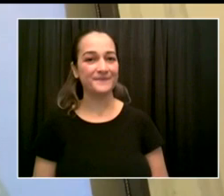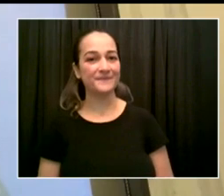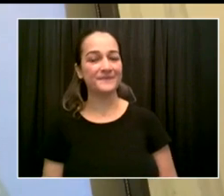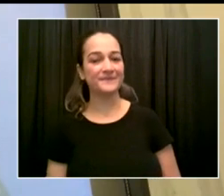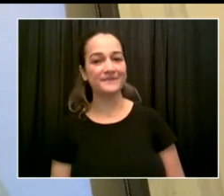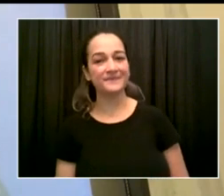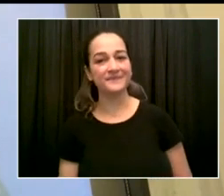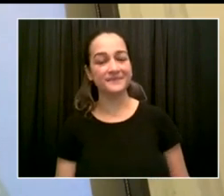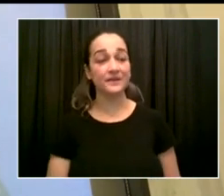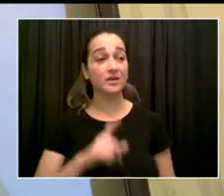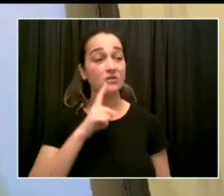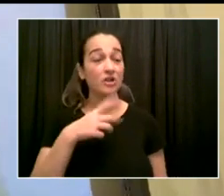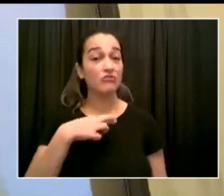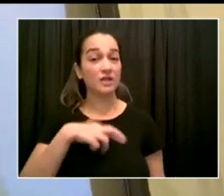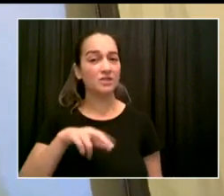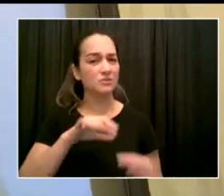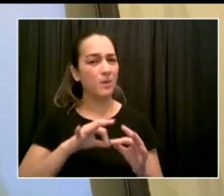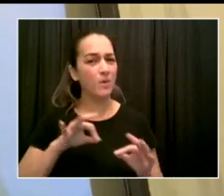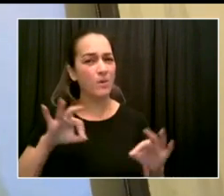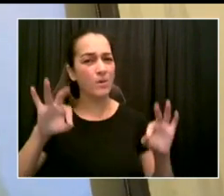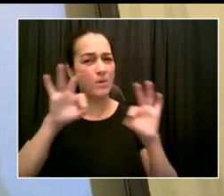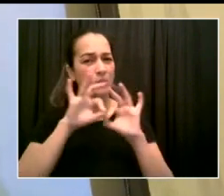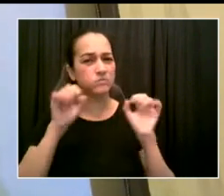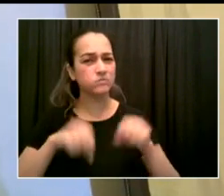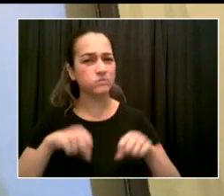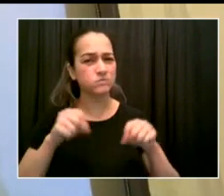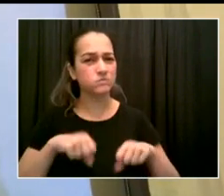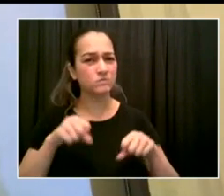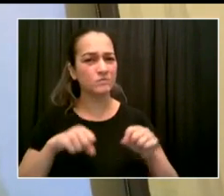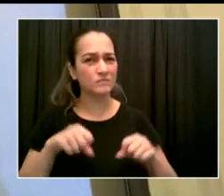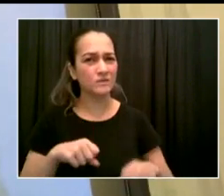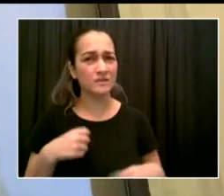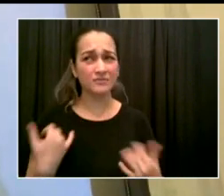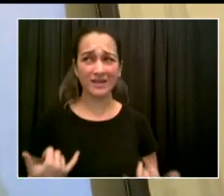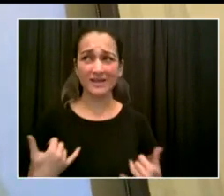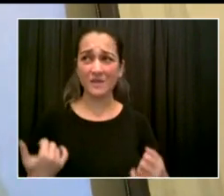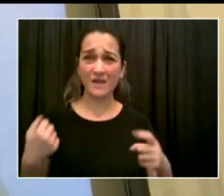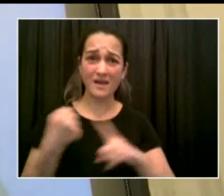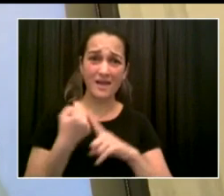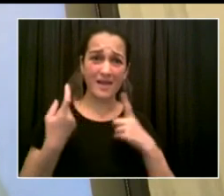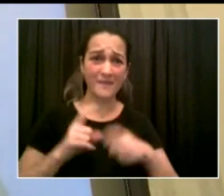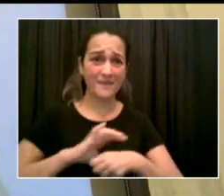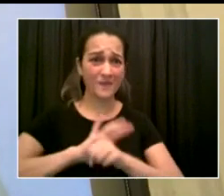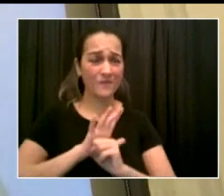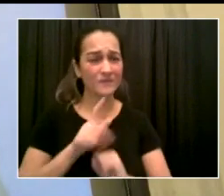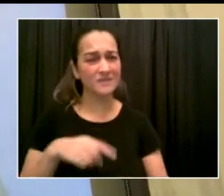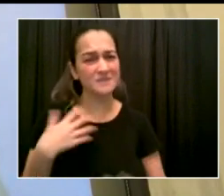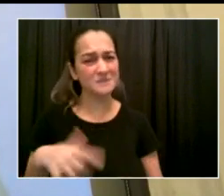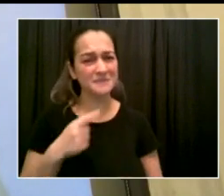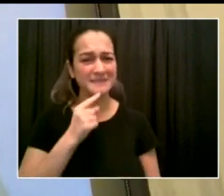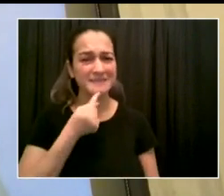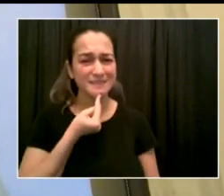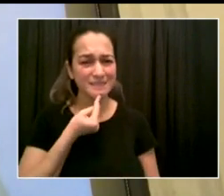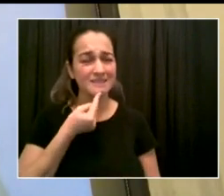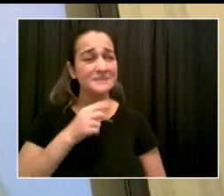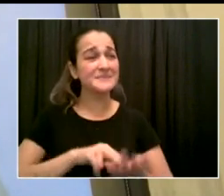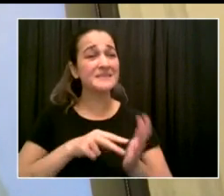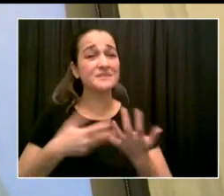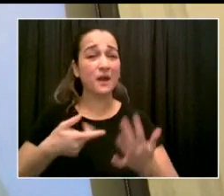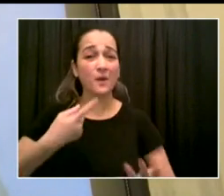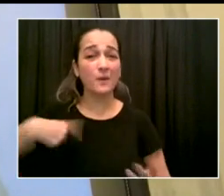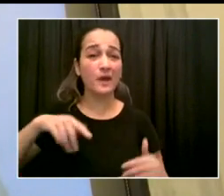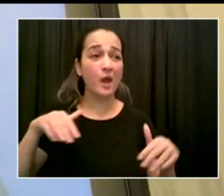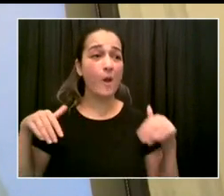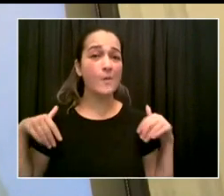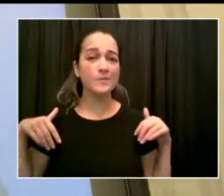distinguished people who have made such a steadfast commitment to saving human life. I remember years